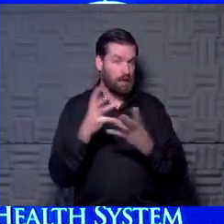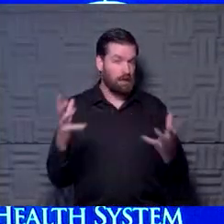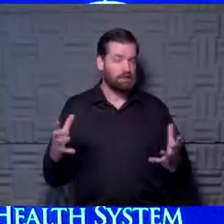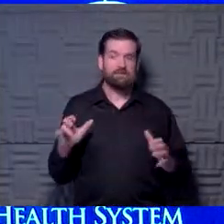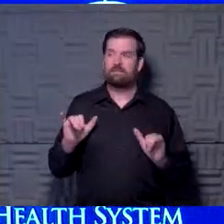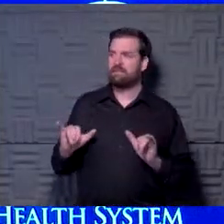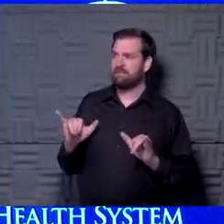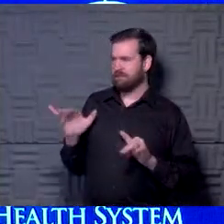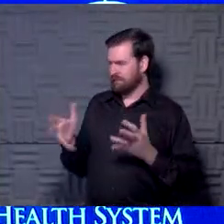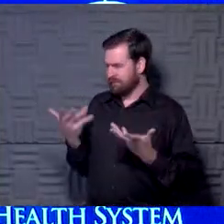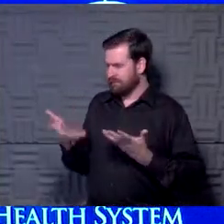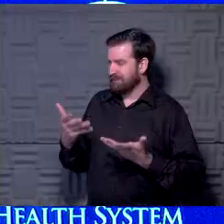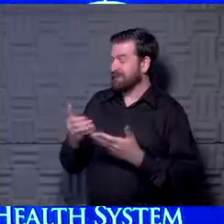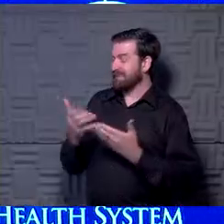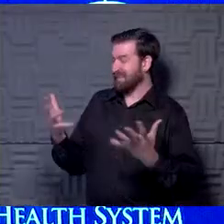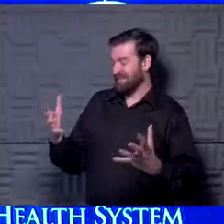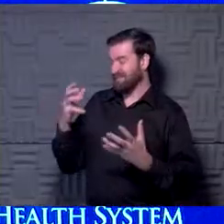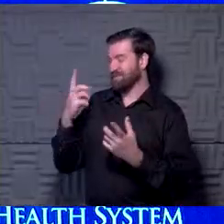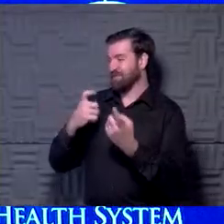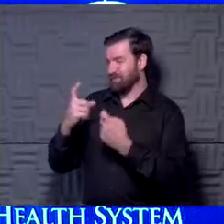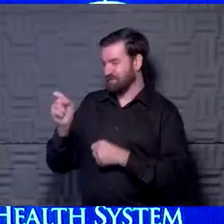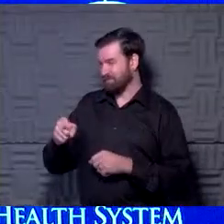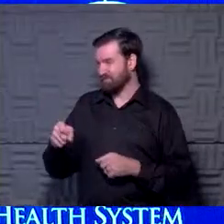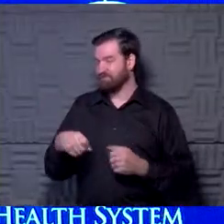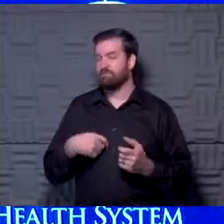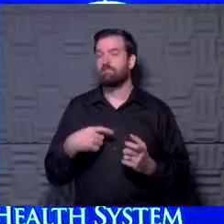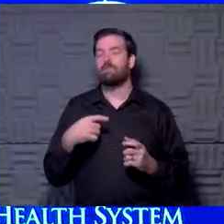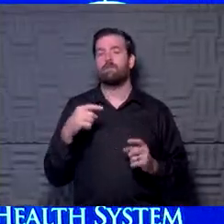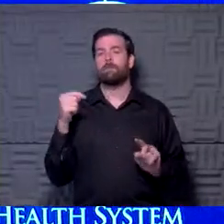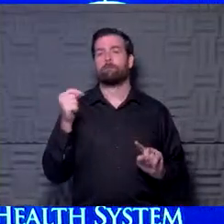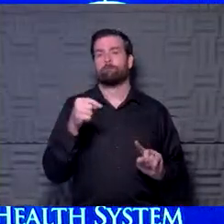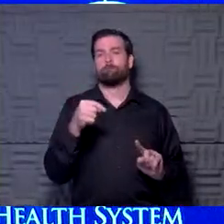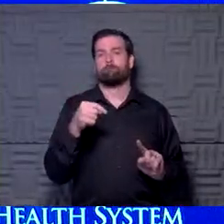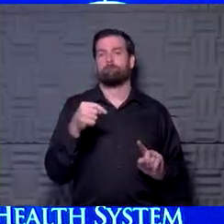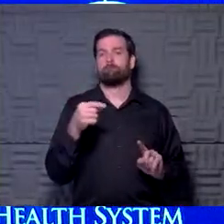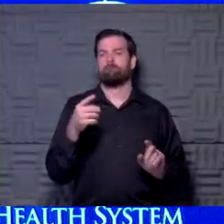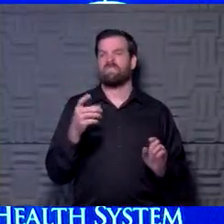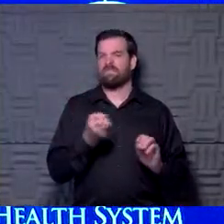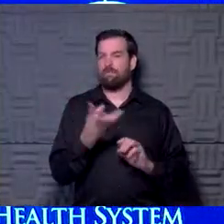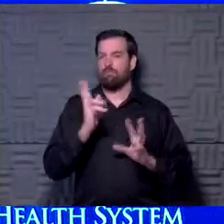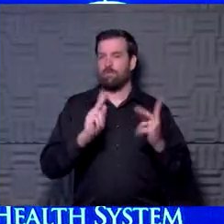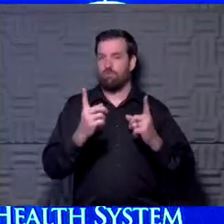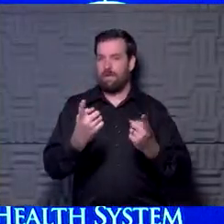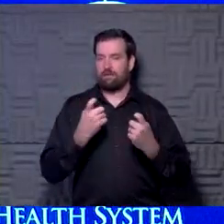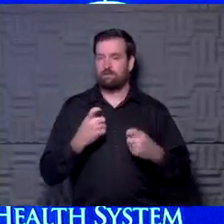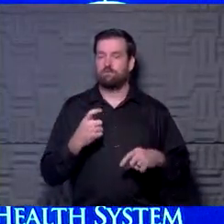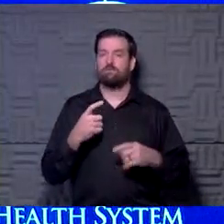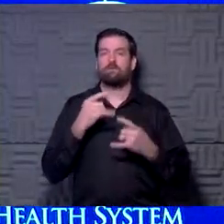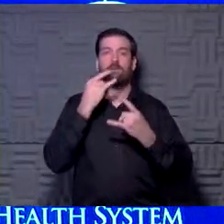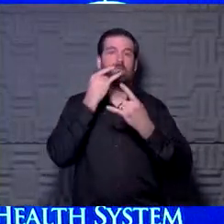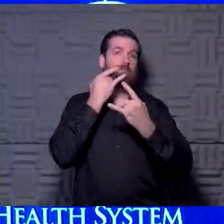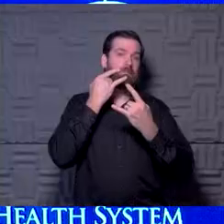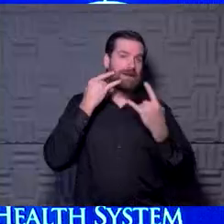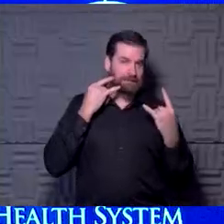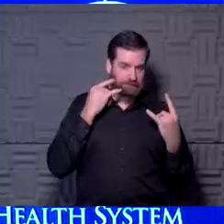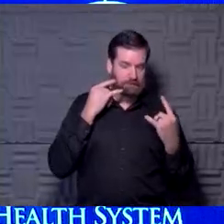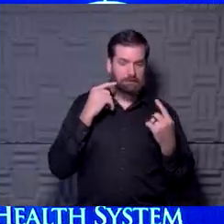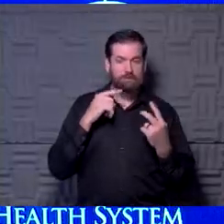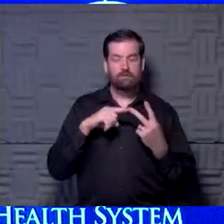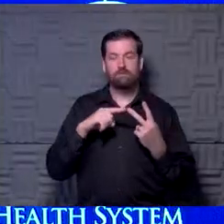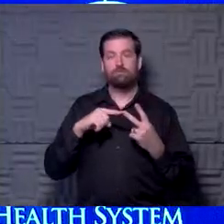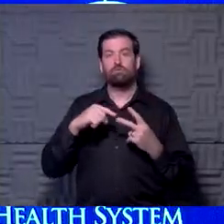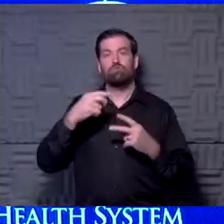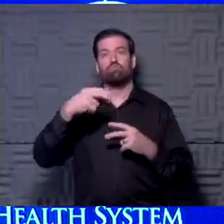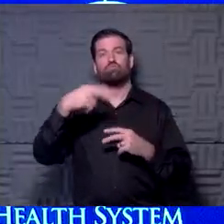Okay. Lots of questions. I guess I'll do this one because more than one person is asking about the mask wearing and the risk of